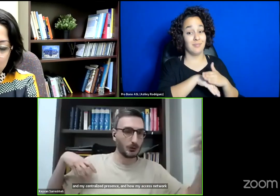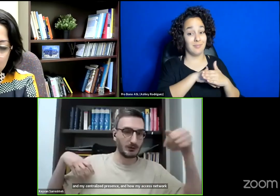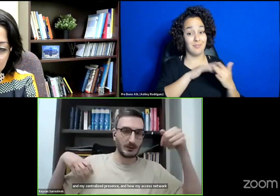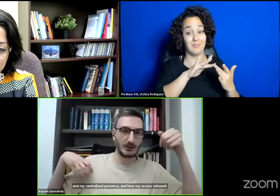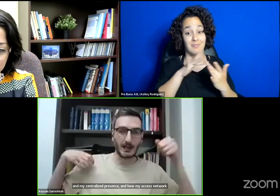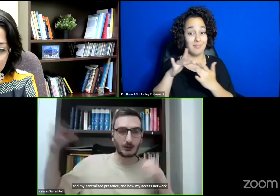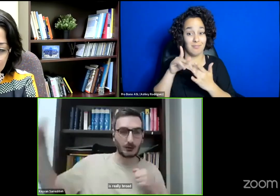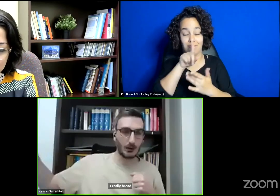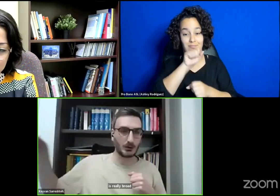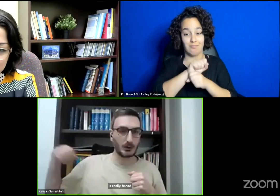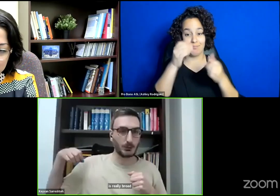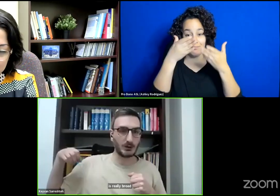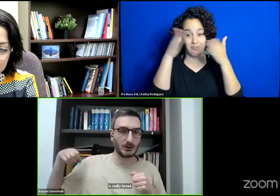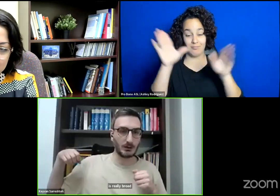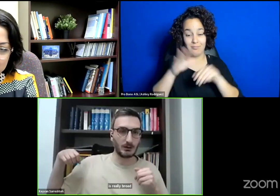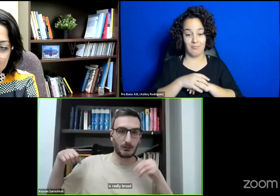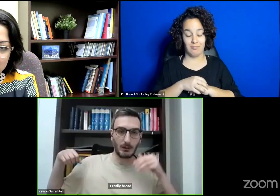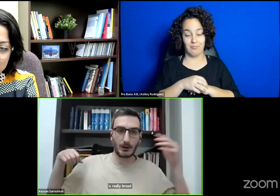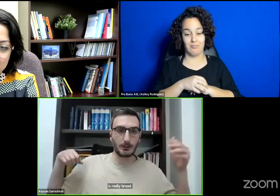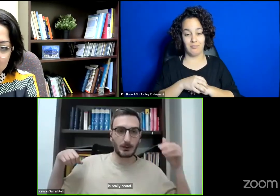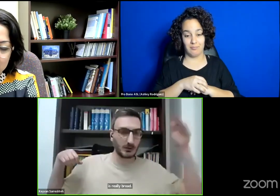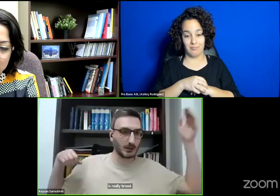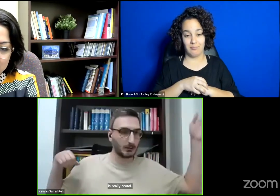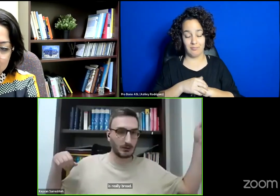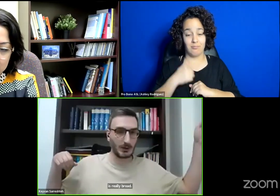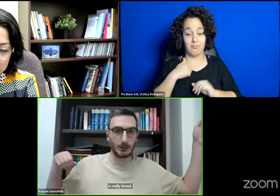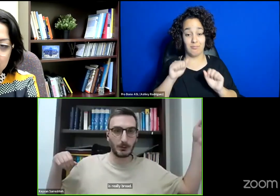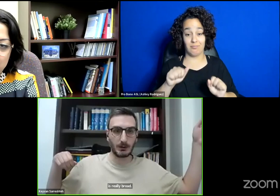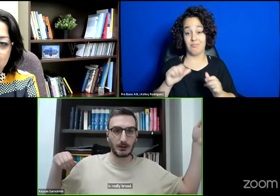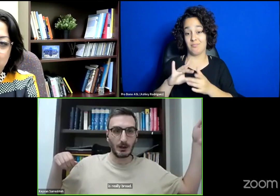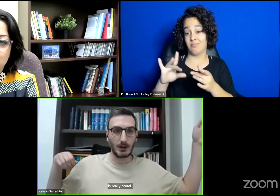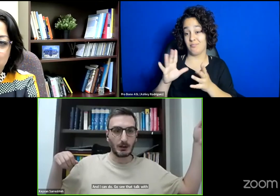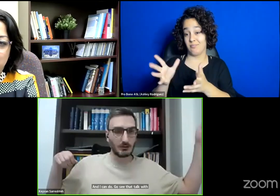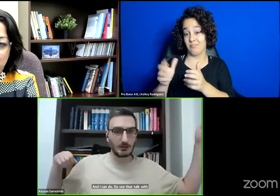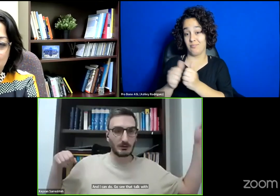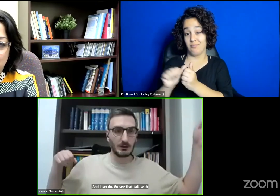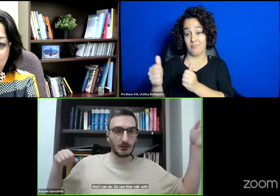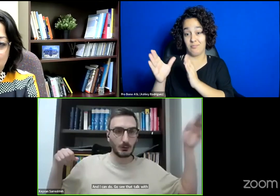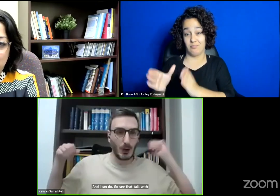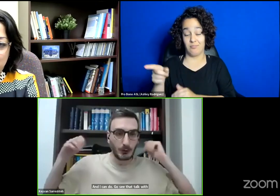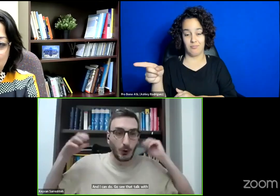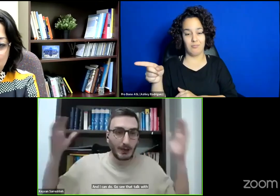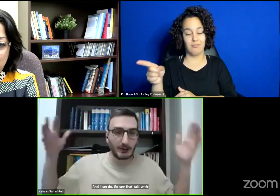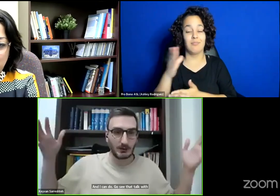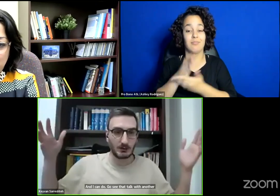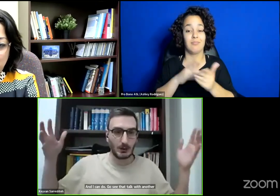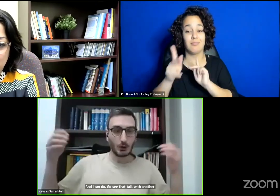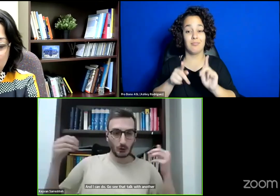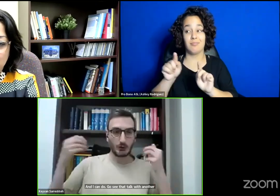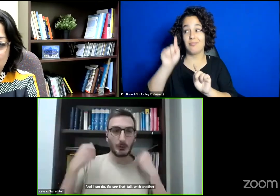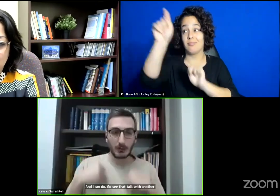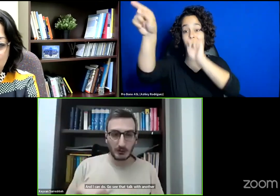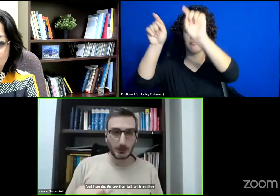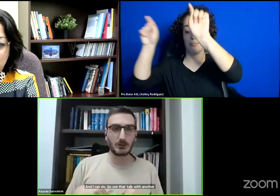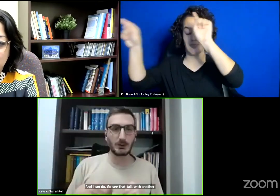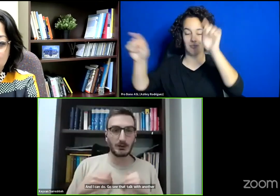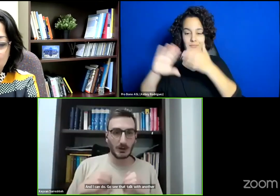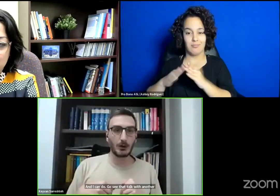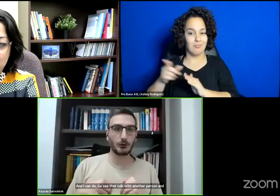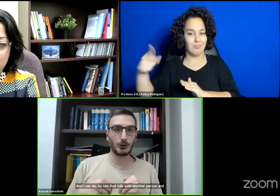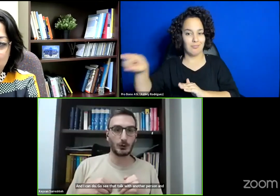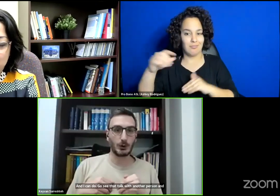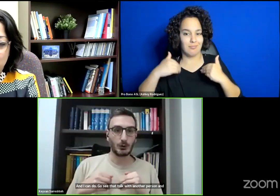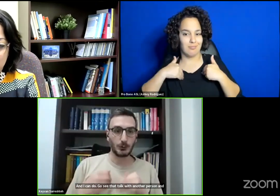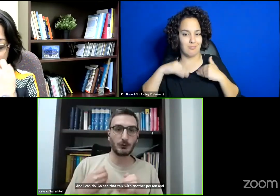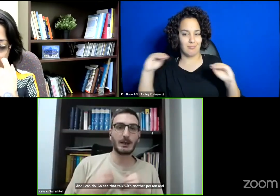do go see that talk with another person and some people in distant cities who have no access. Dr. So it's my responsibility